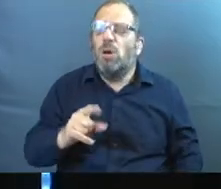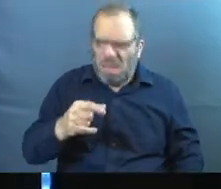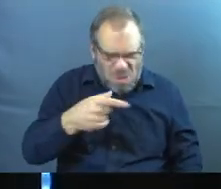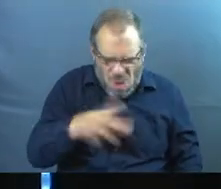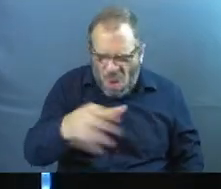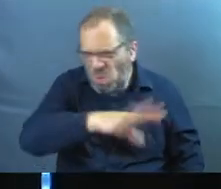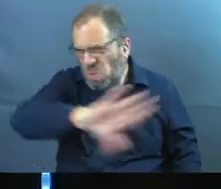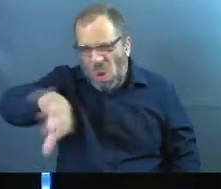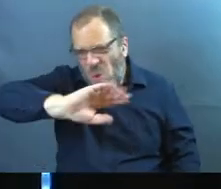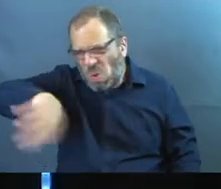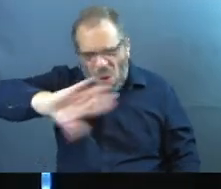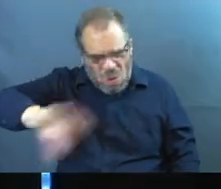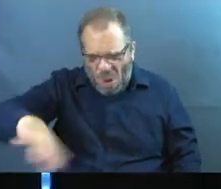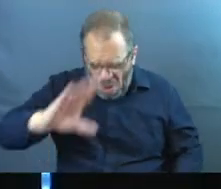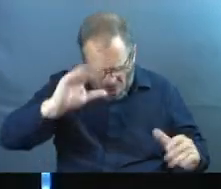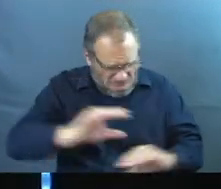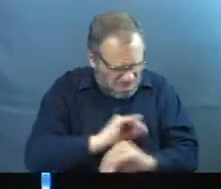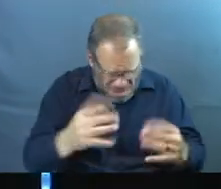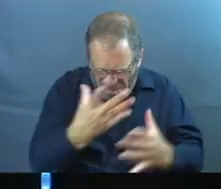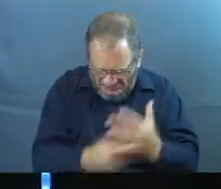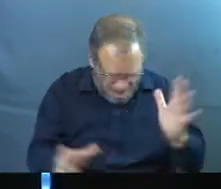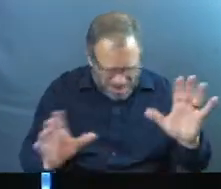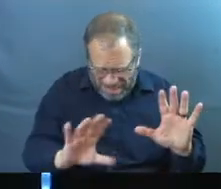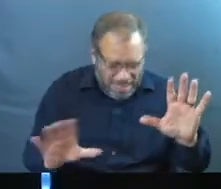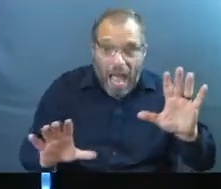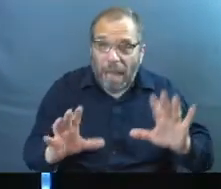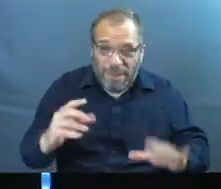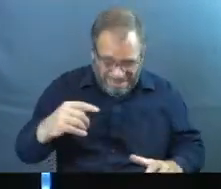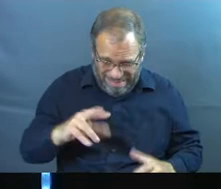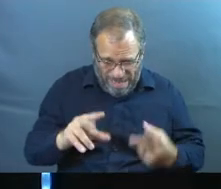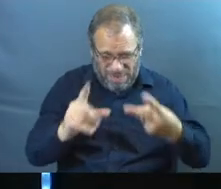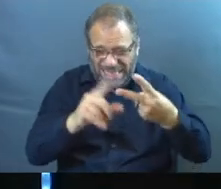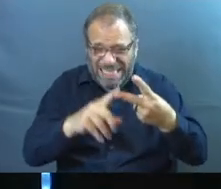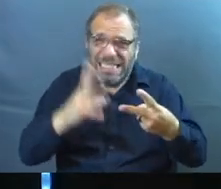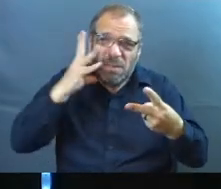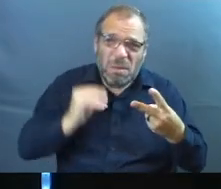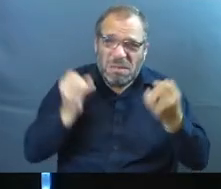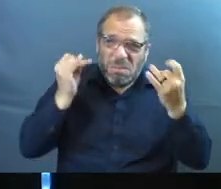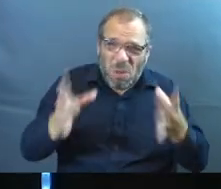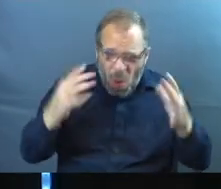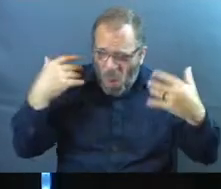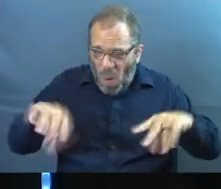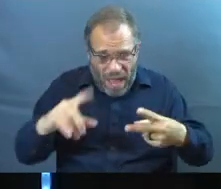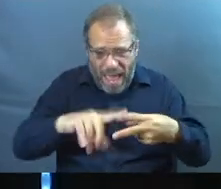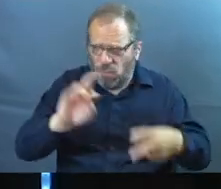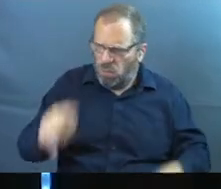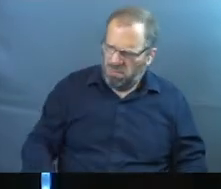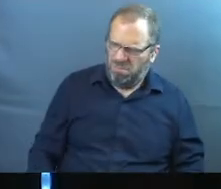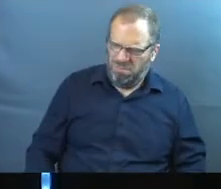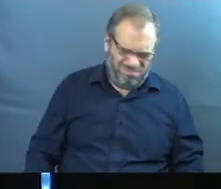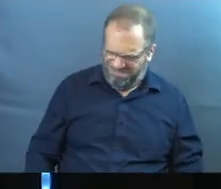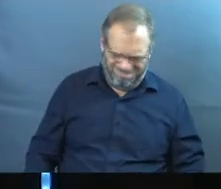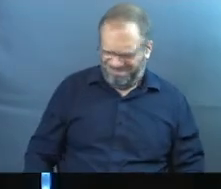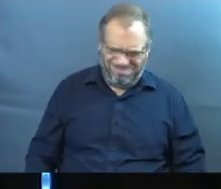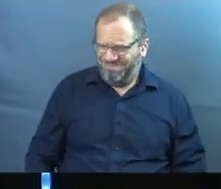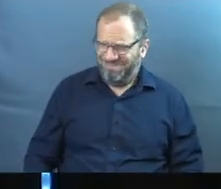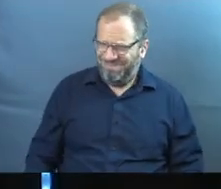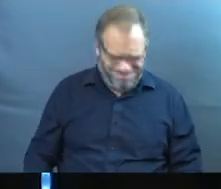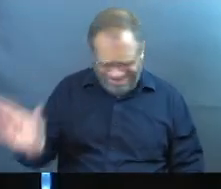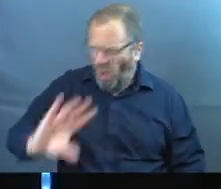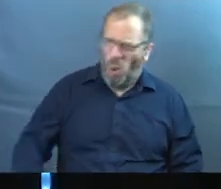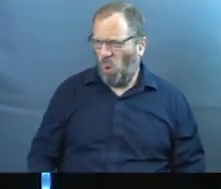go home. I've got nothing for you. It's just hopeless and it's all broken. And again, she's been through a lot. It makes sense for her to be responding this way. And Ruth's like, uh-uh, girl.